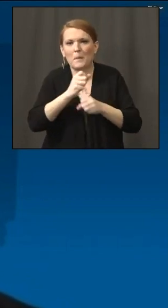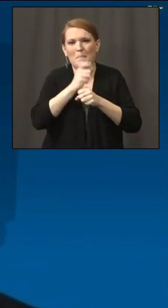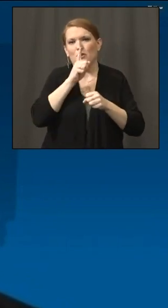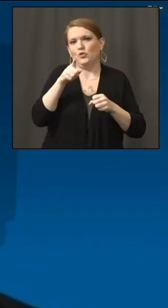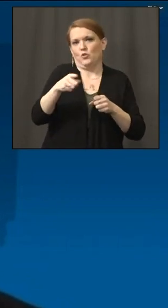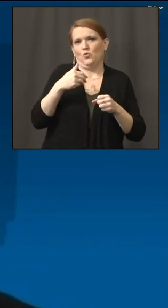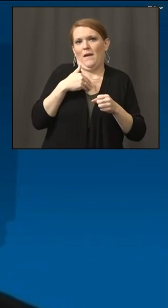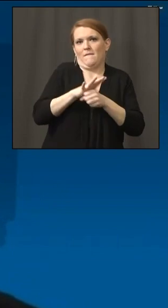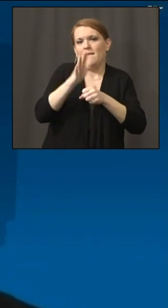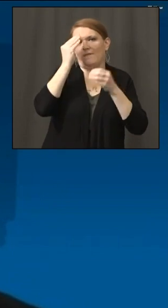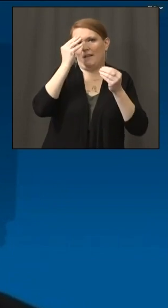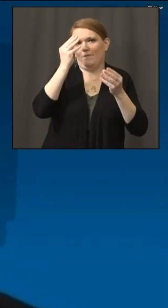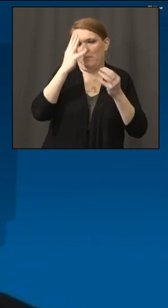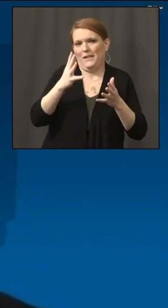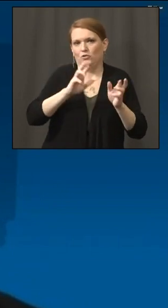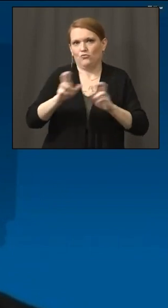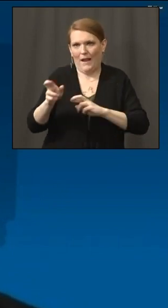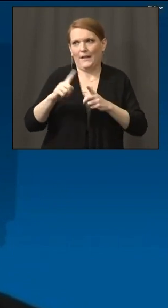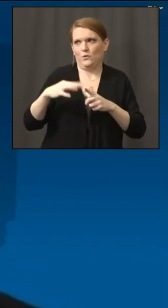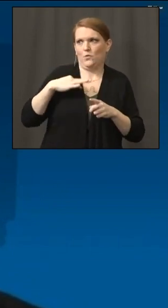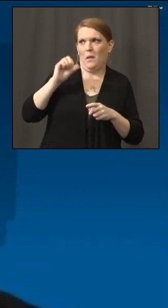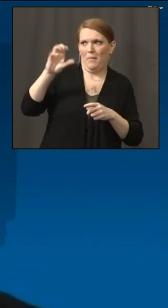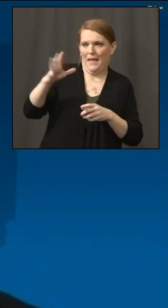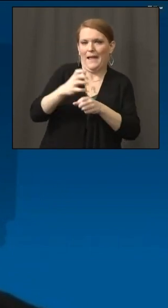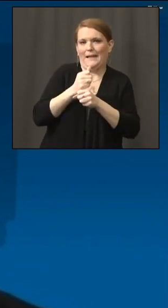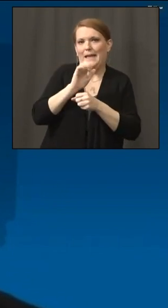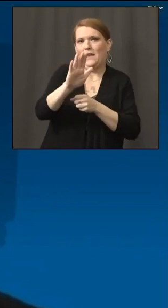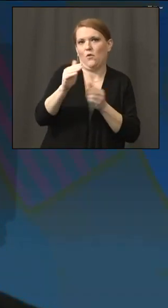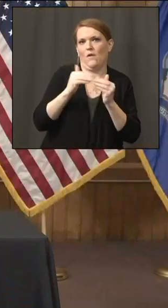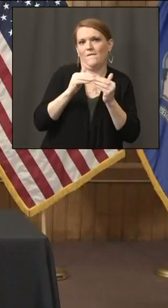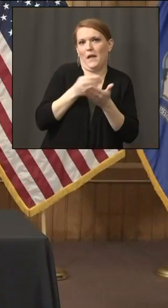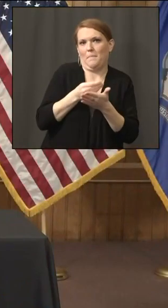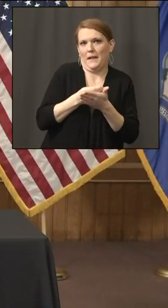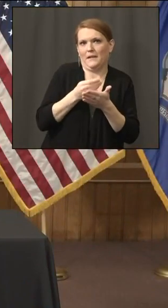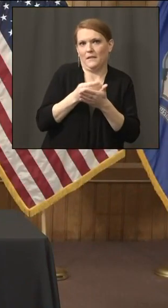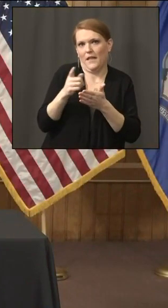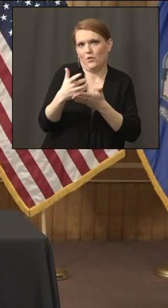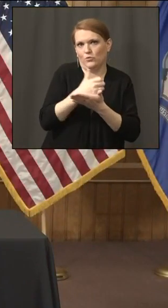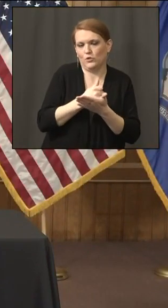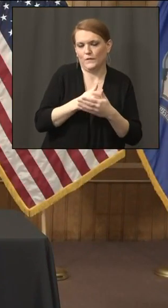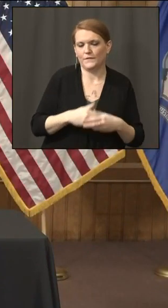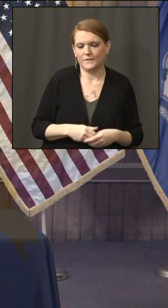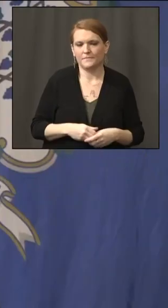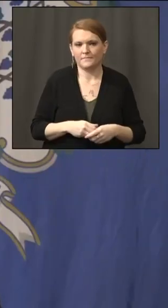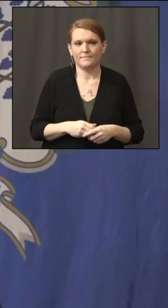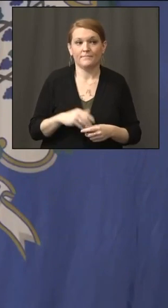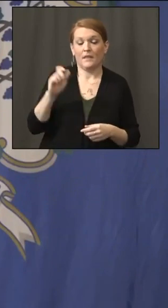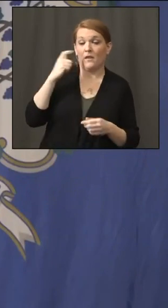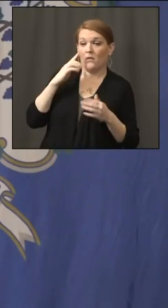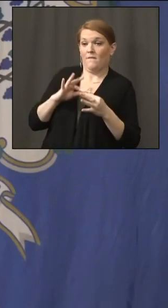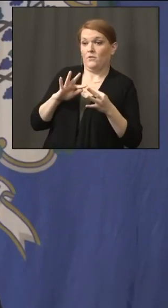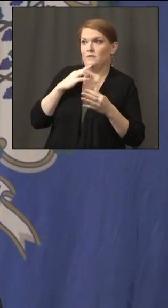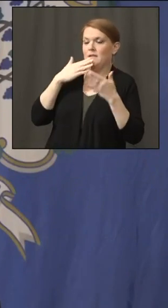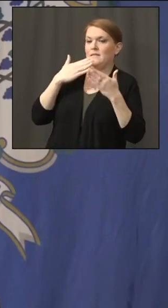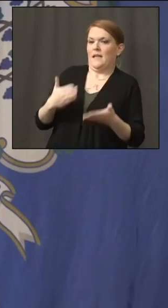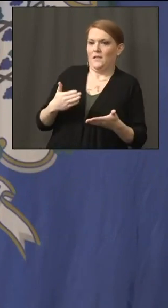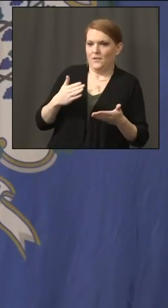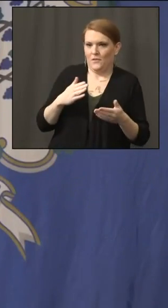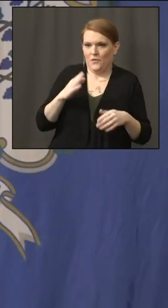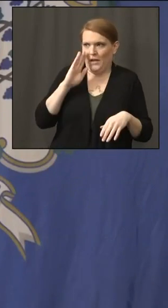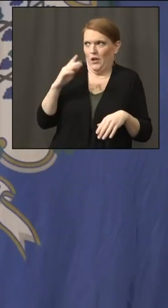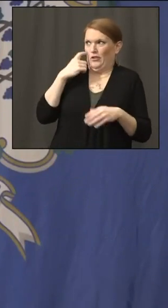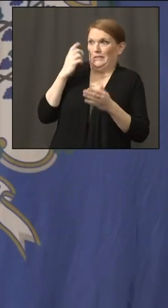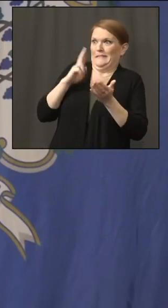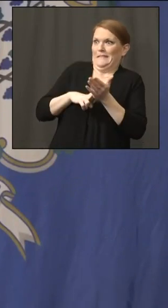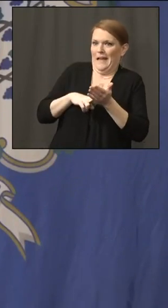sure, again, our companies get our fair share. So thank you. Thanks, Glenn. That was really helpful and on short notice since this thing just got